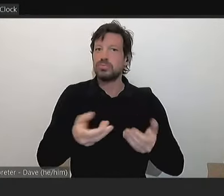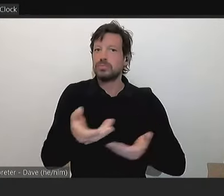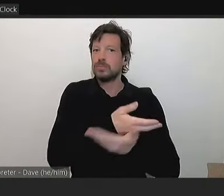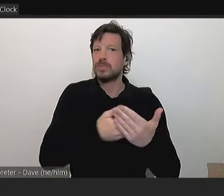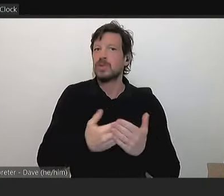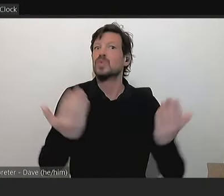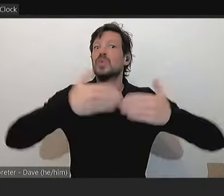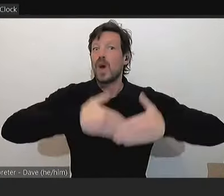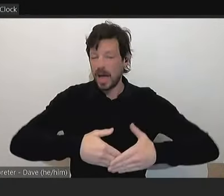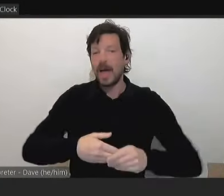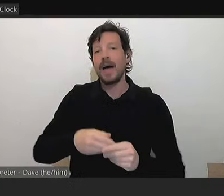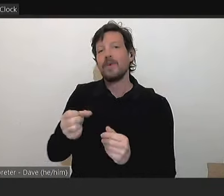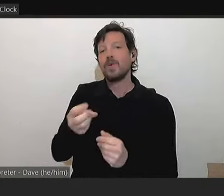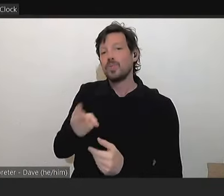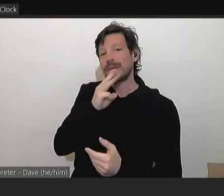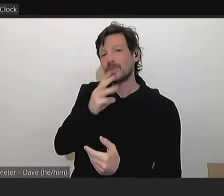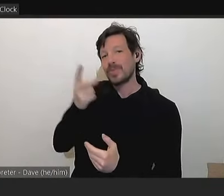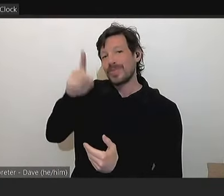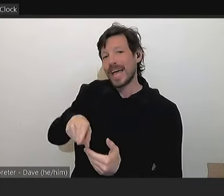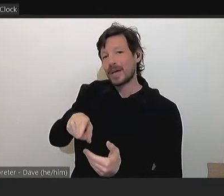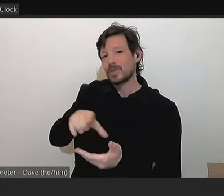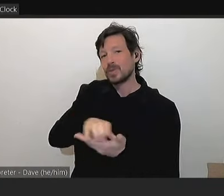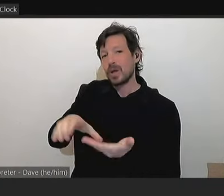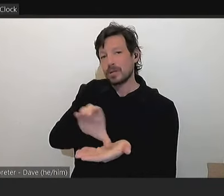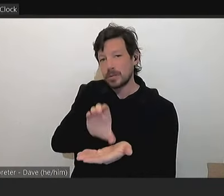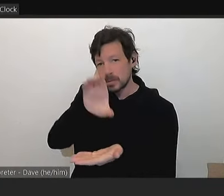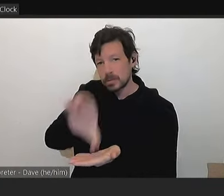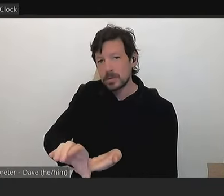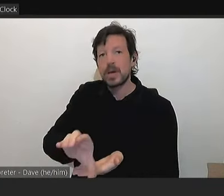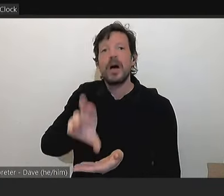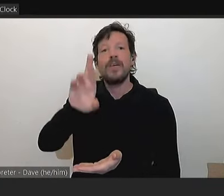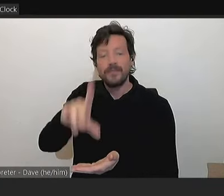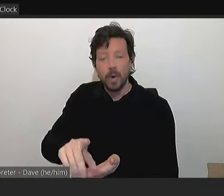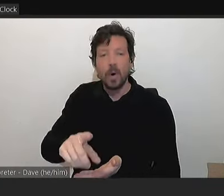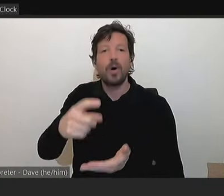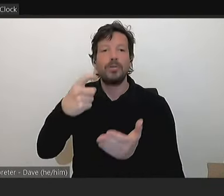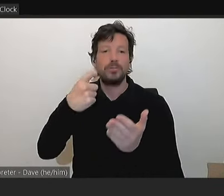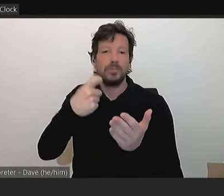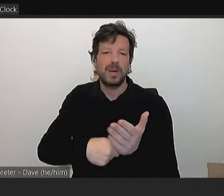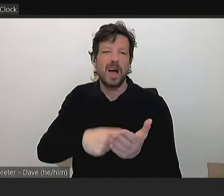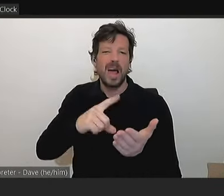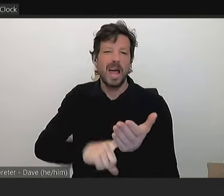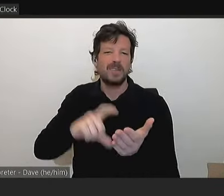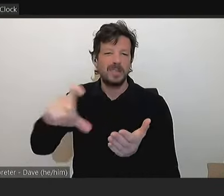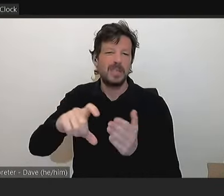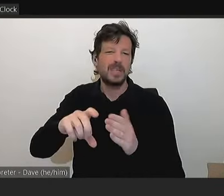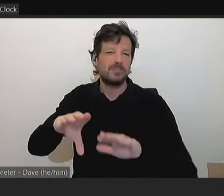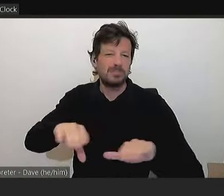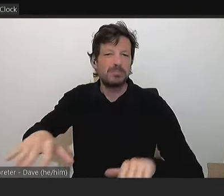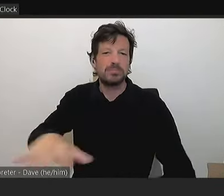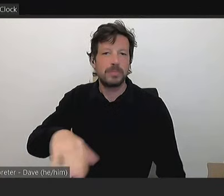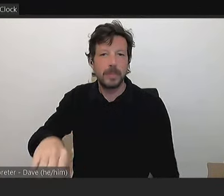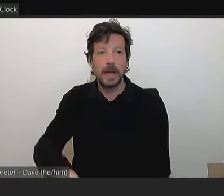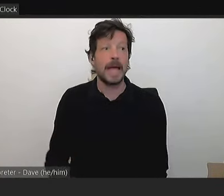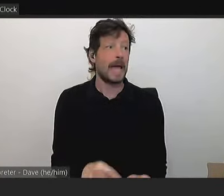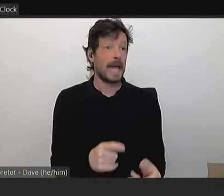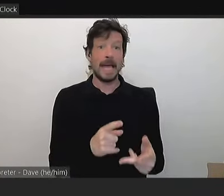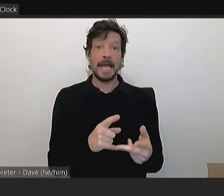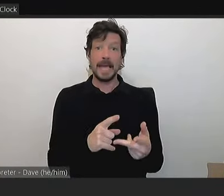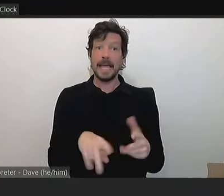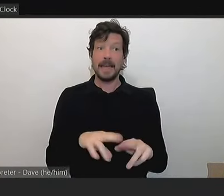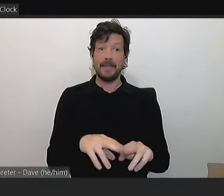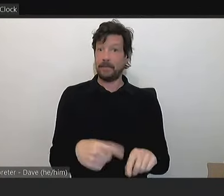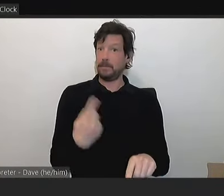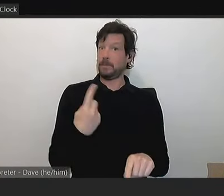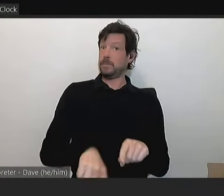$300,000 to RLC. Part of that funding, if it is passed by Council tonight,